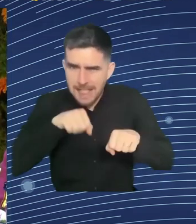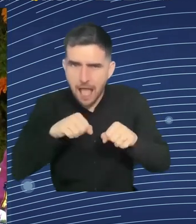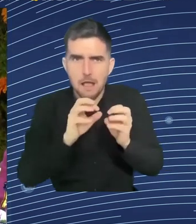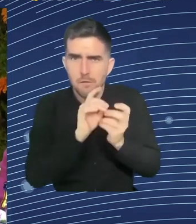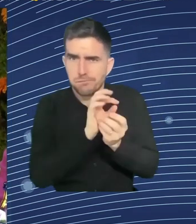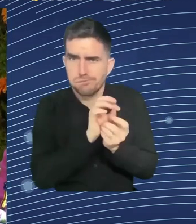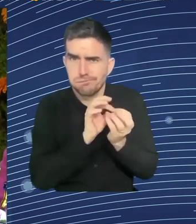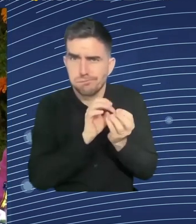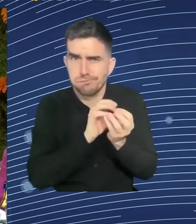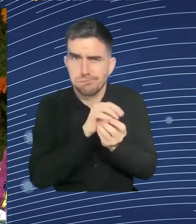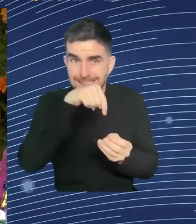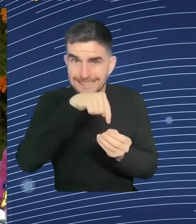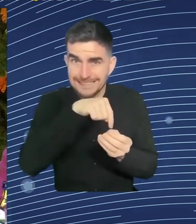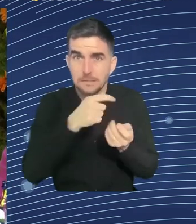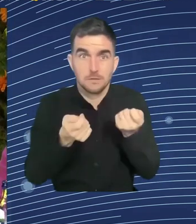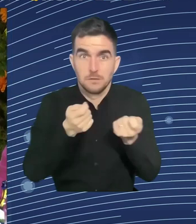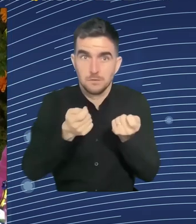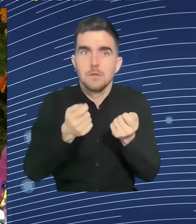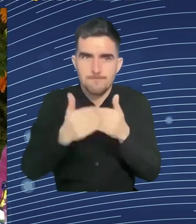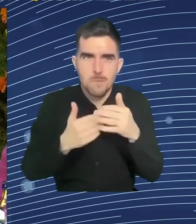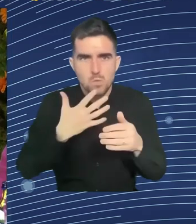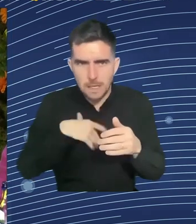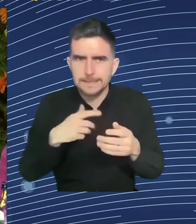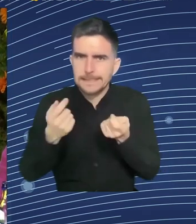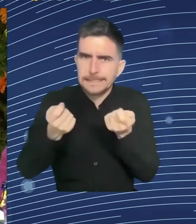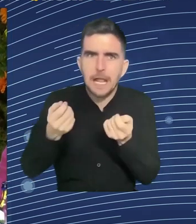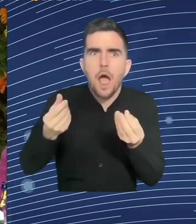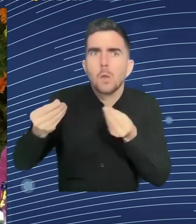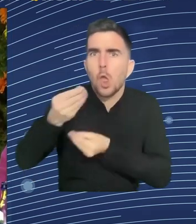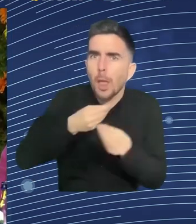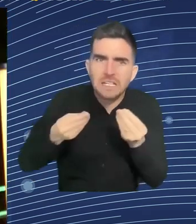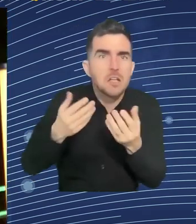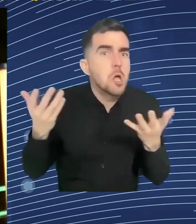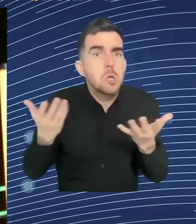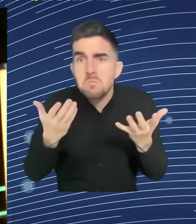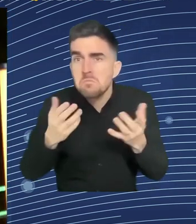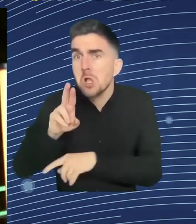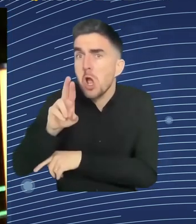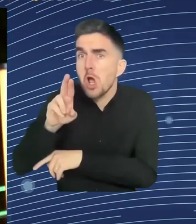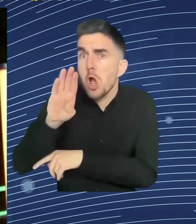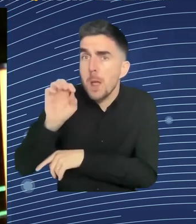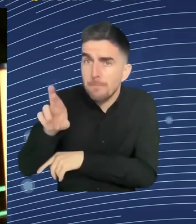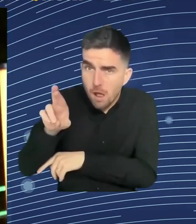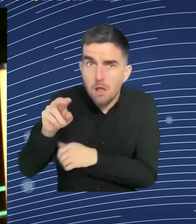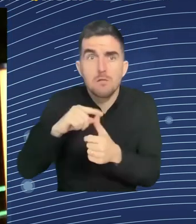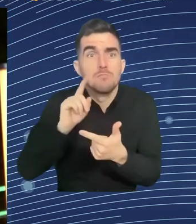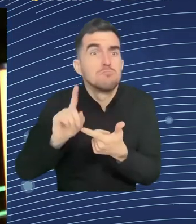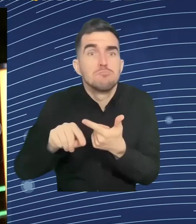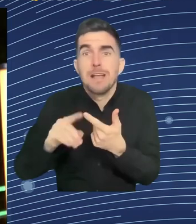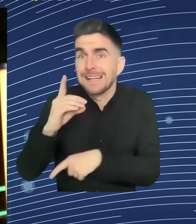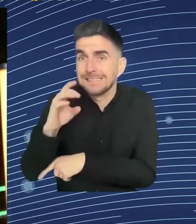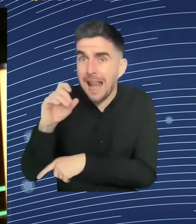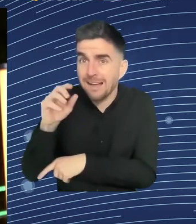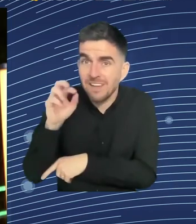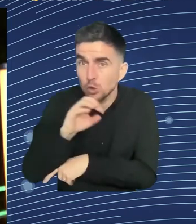is the Commission hoping to achieve with that directive? Yes. Thank you very much for being all here.